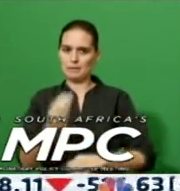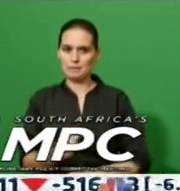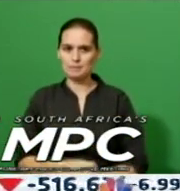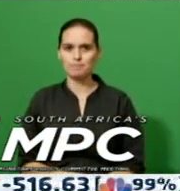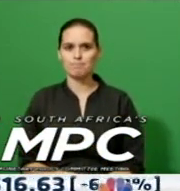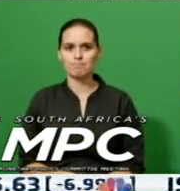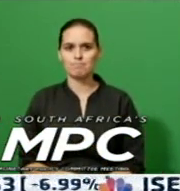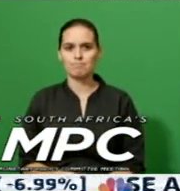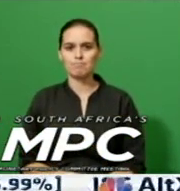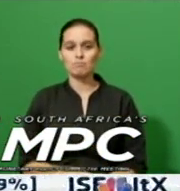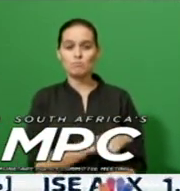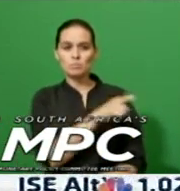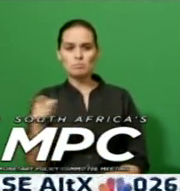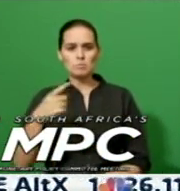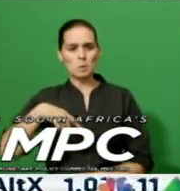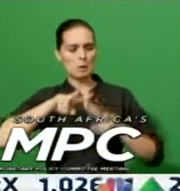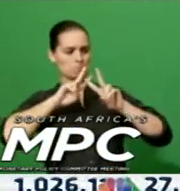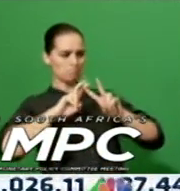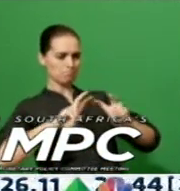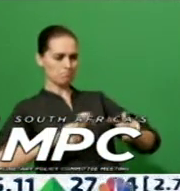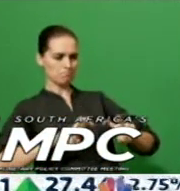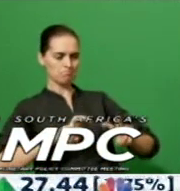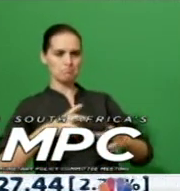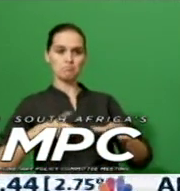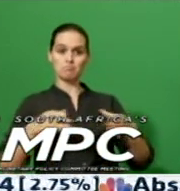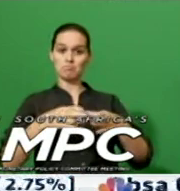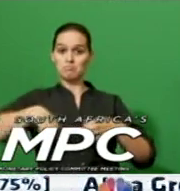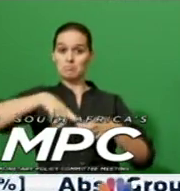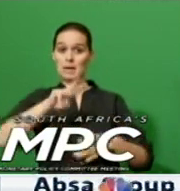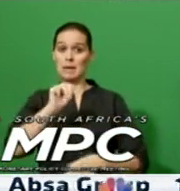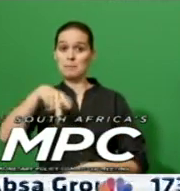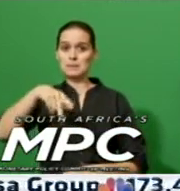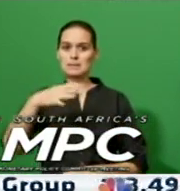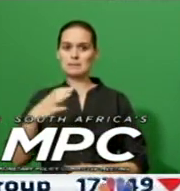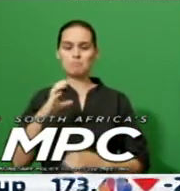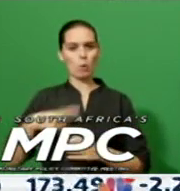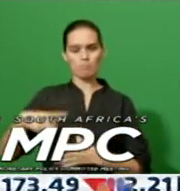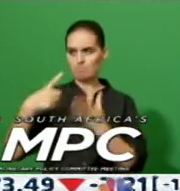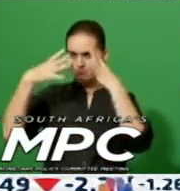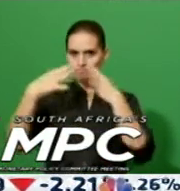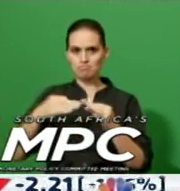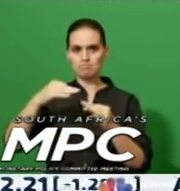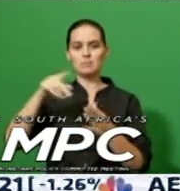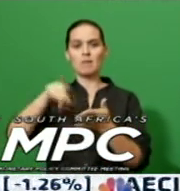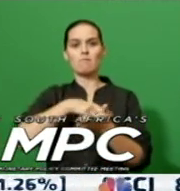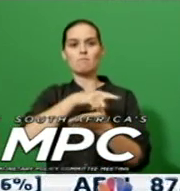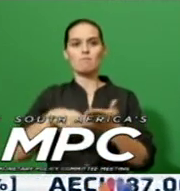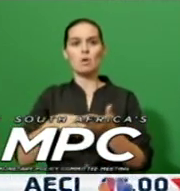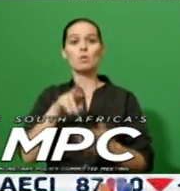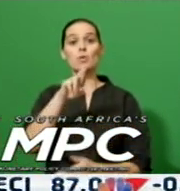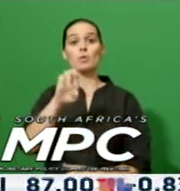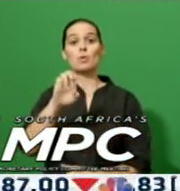Against this backdrop, the MPC unanimously decided to keep the repurchase rate unchanged